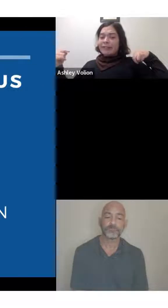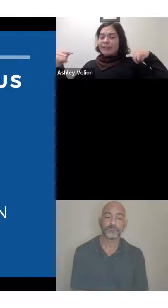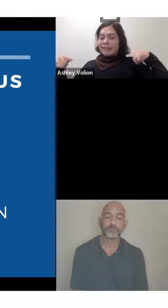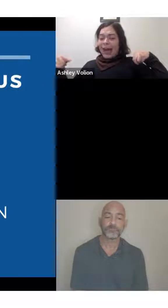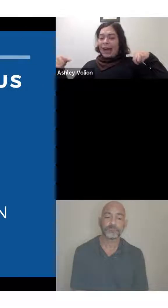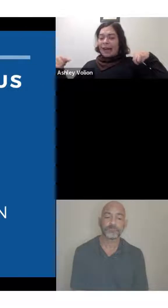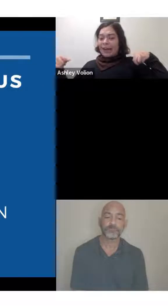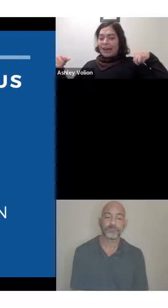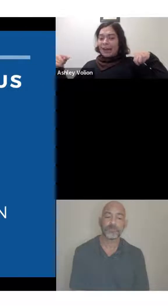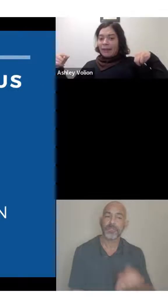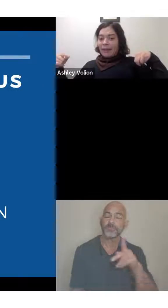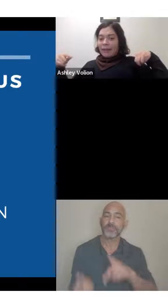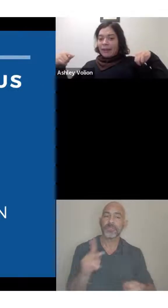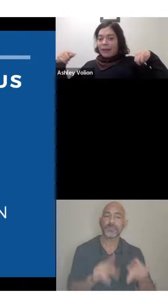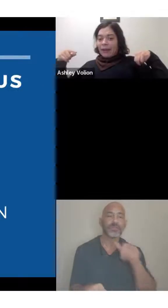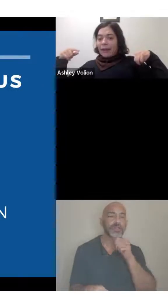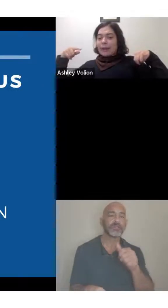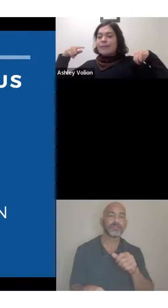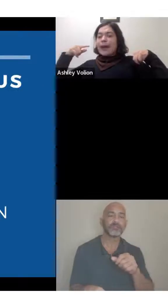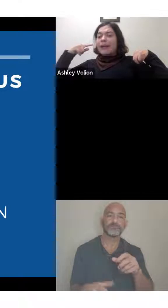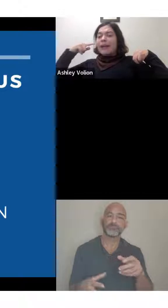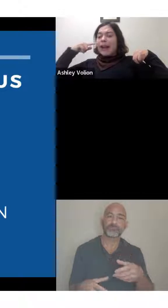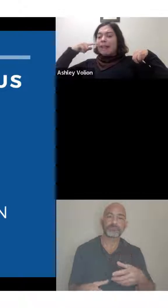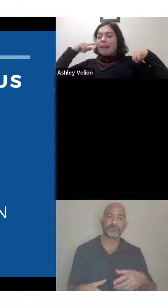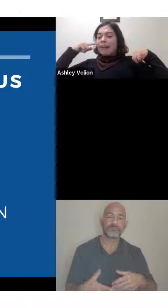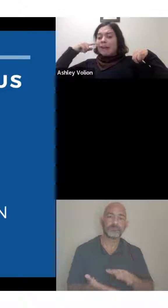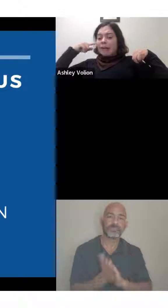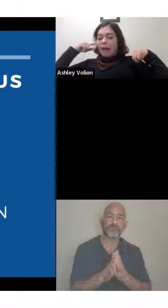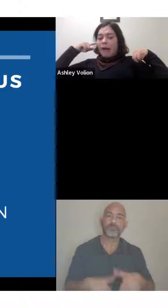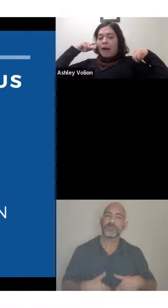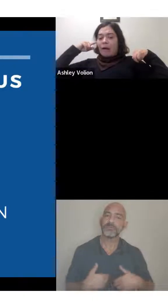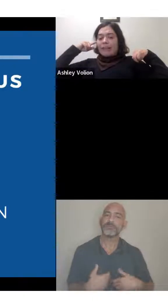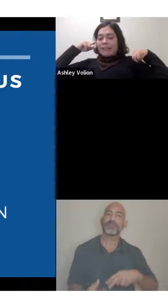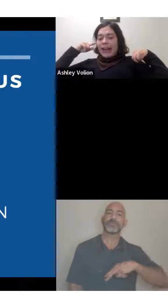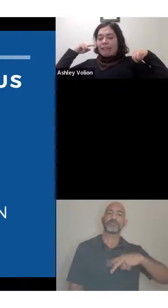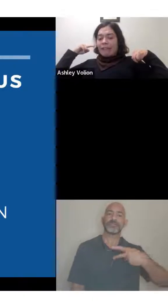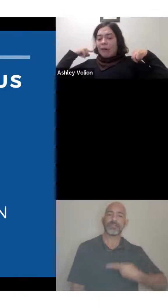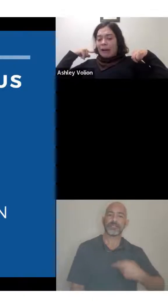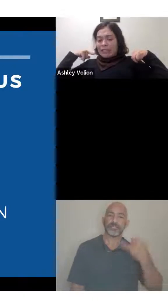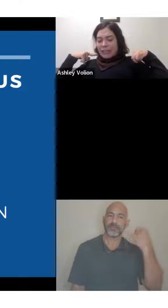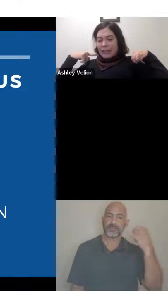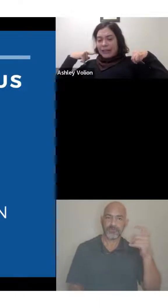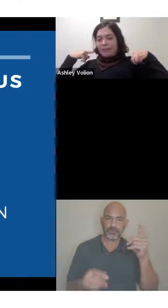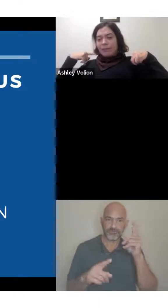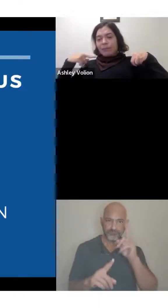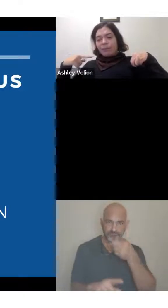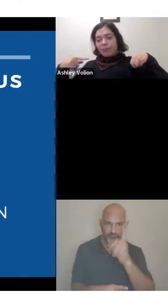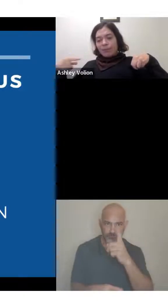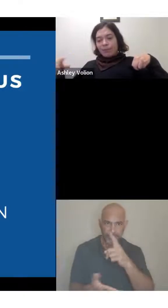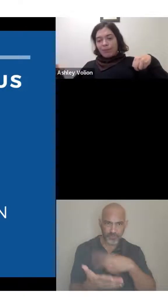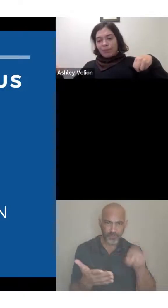you for that. And it's better to have everyone on the side of caution.